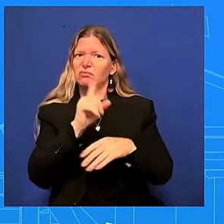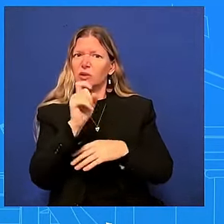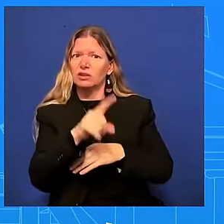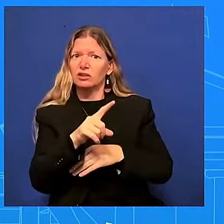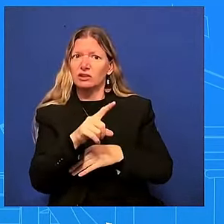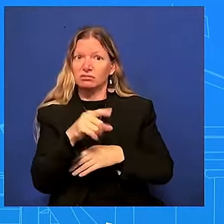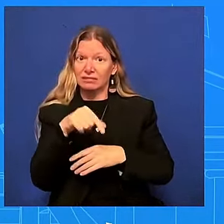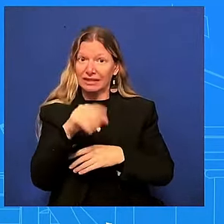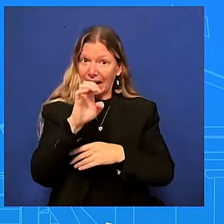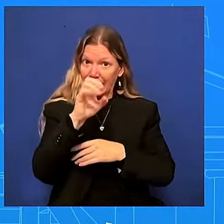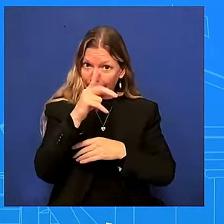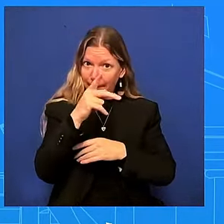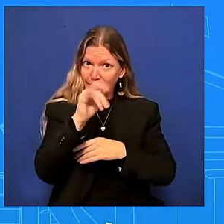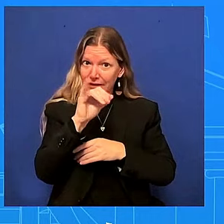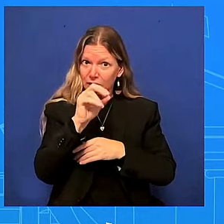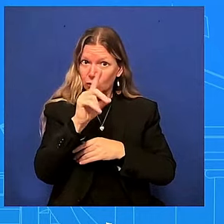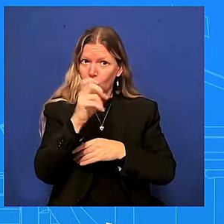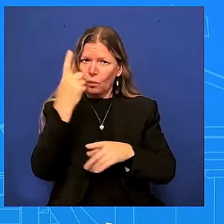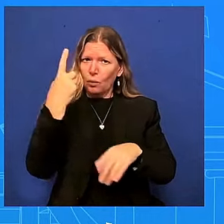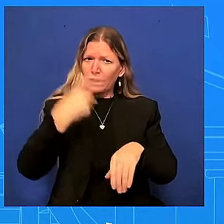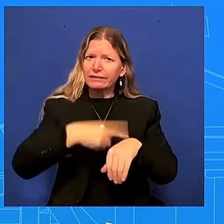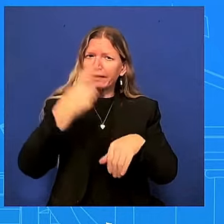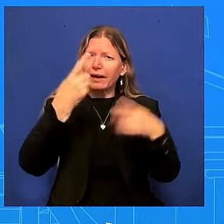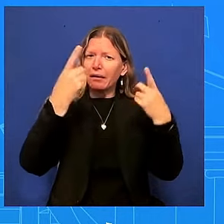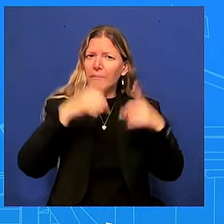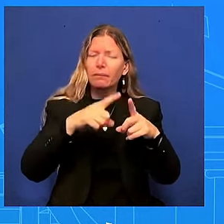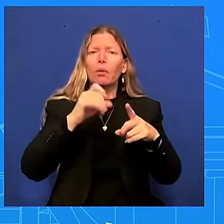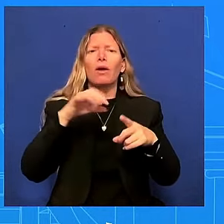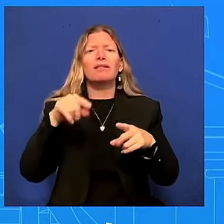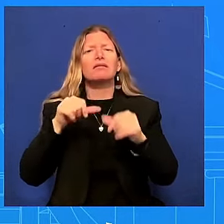well what i can tell you is that